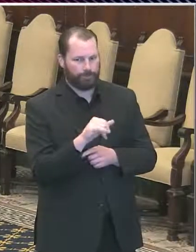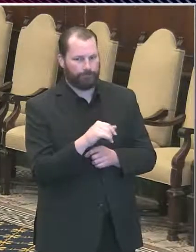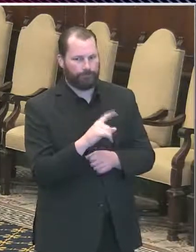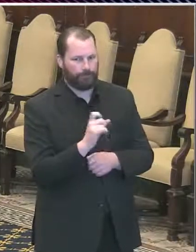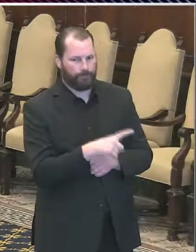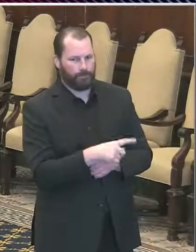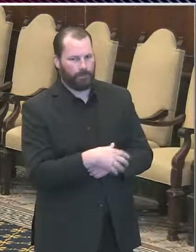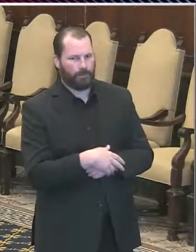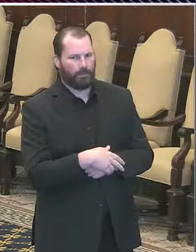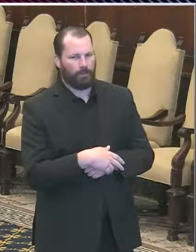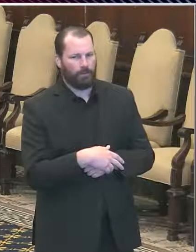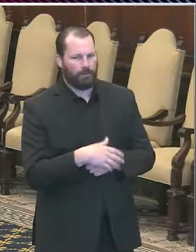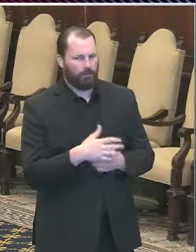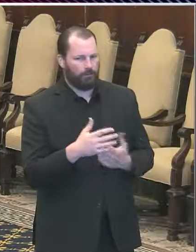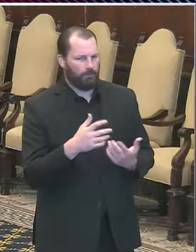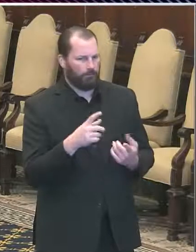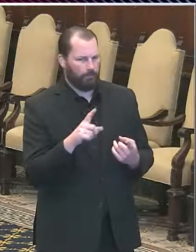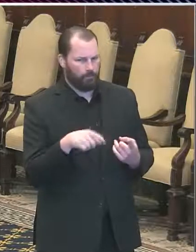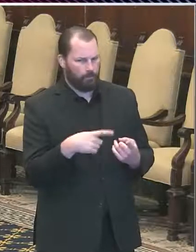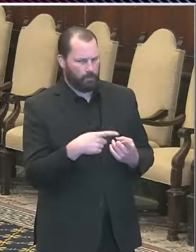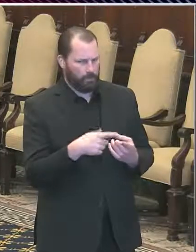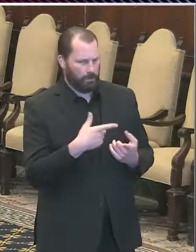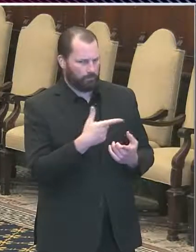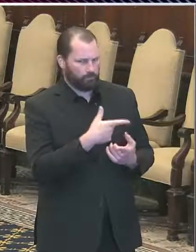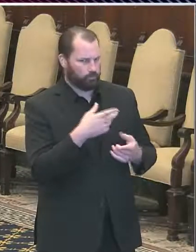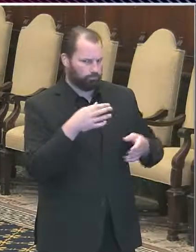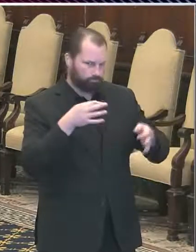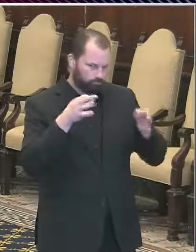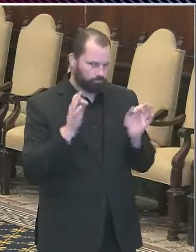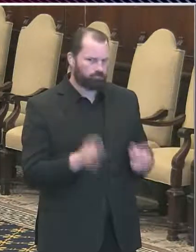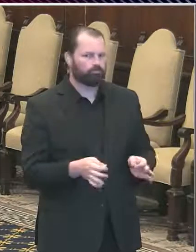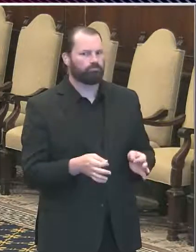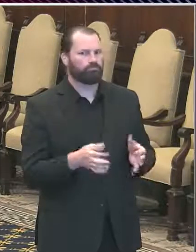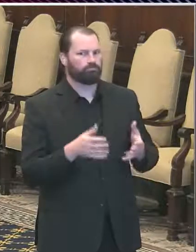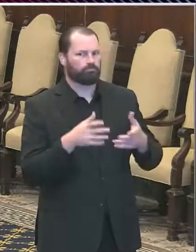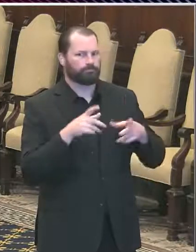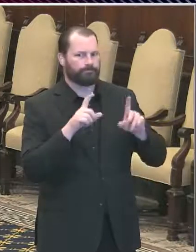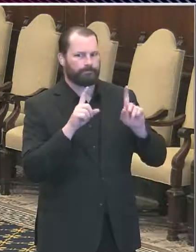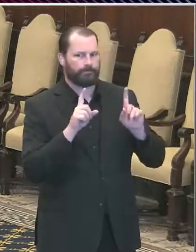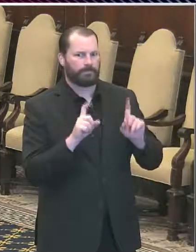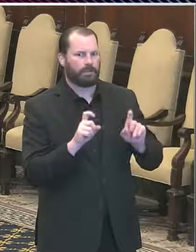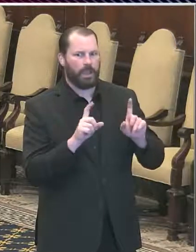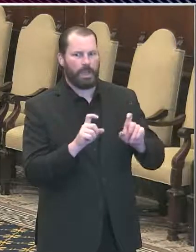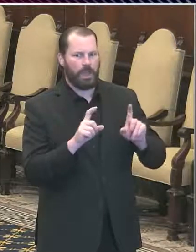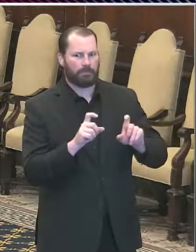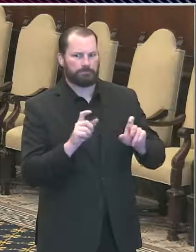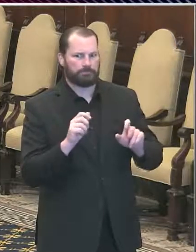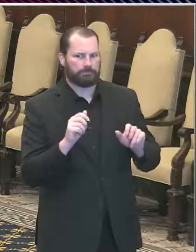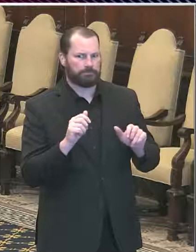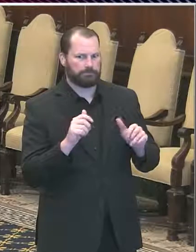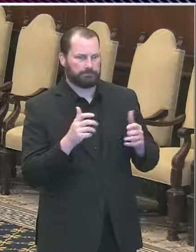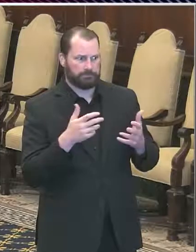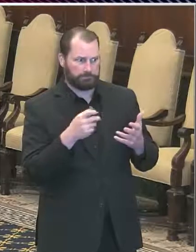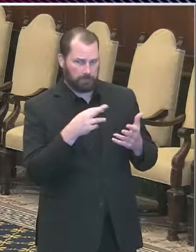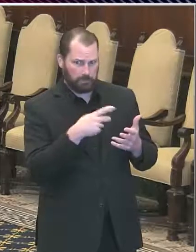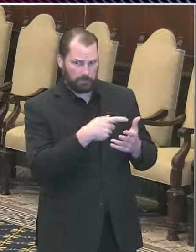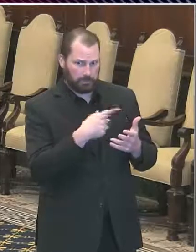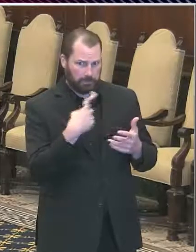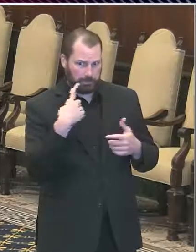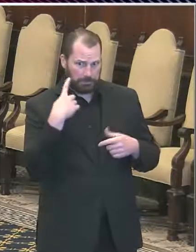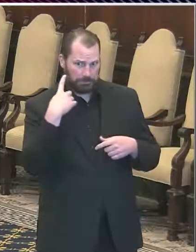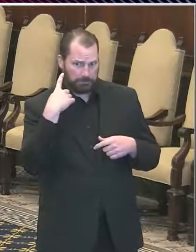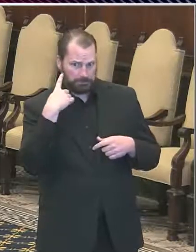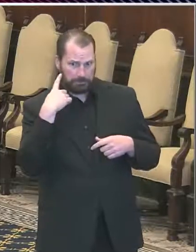to test the city's inmates? We have been hearing around the country that jails and prisons